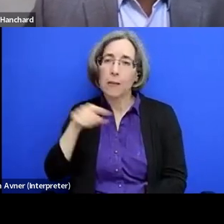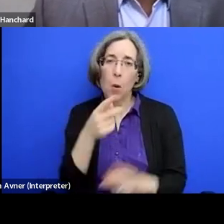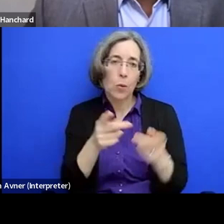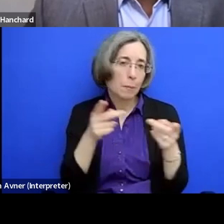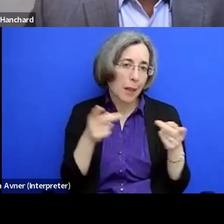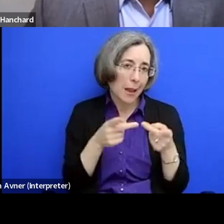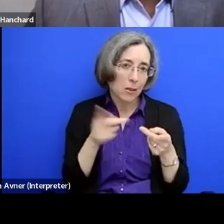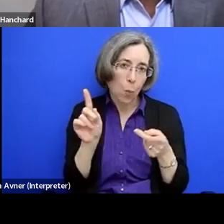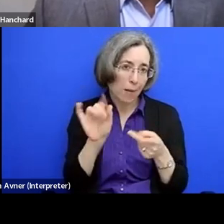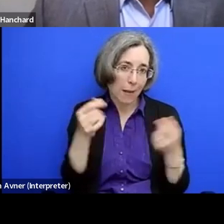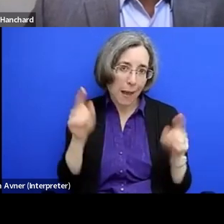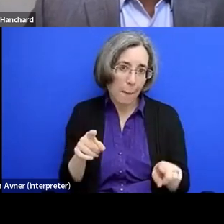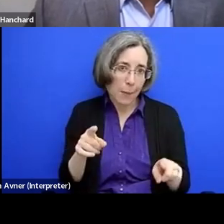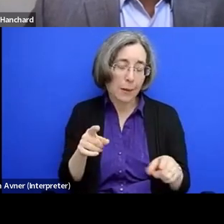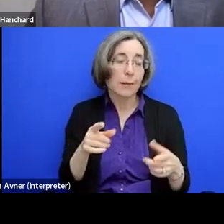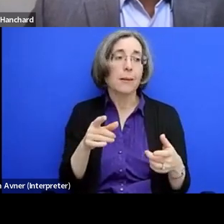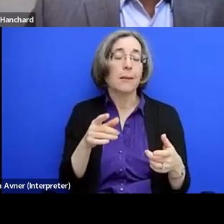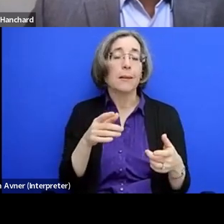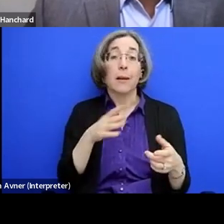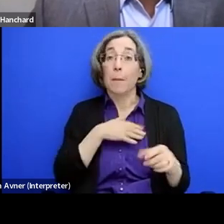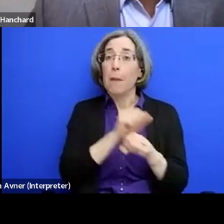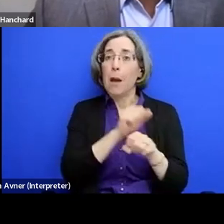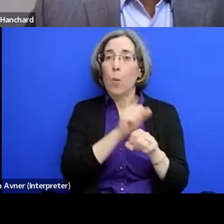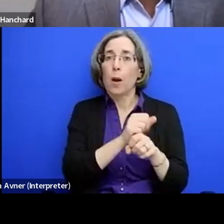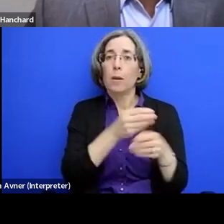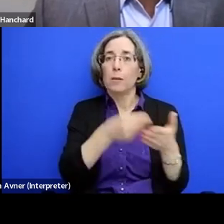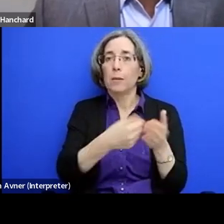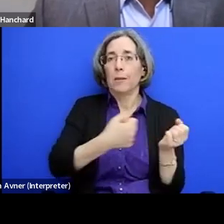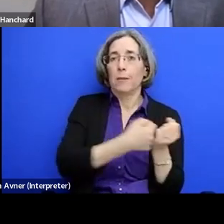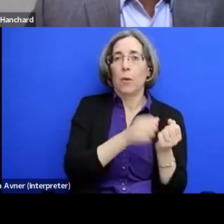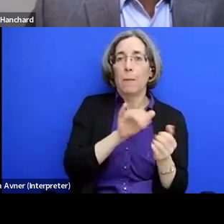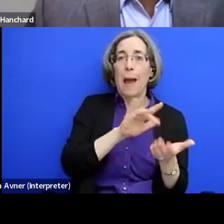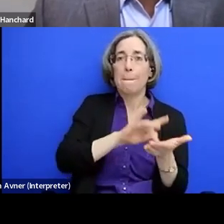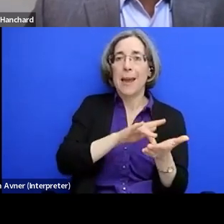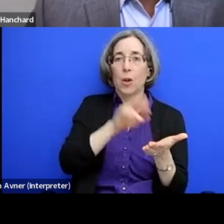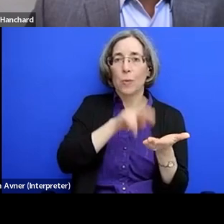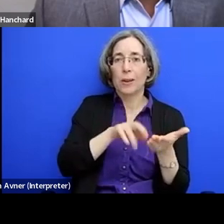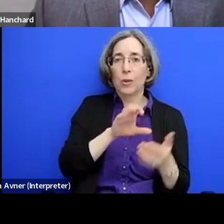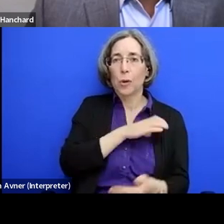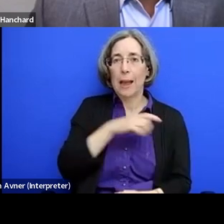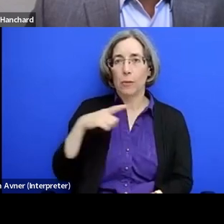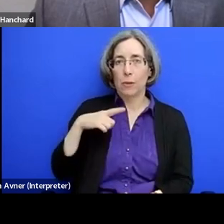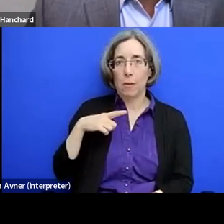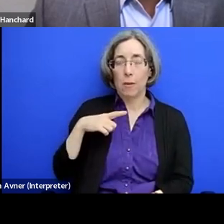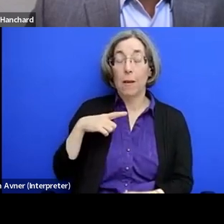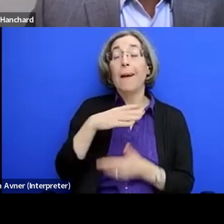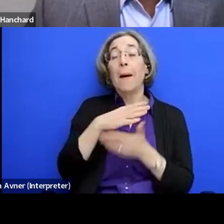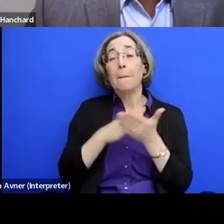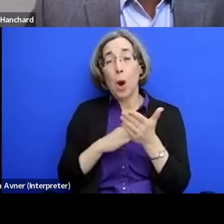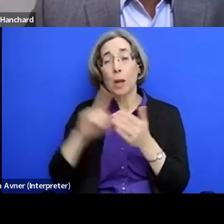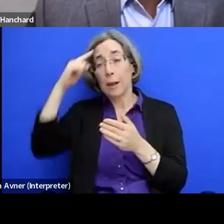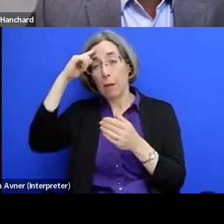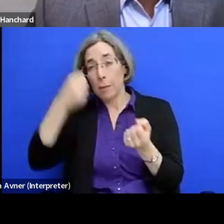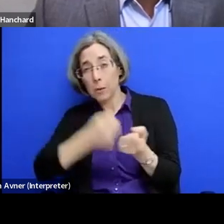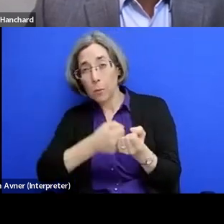happening. The work that I'm looking at, um, was funded by the Medical Research Council, uh, which is partly funded by the state, but independent